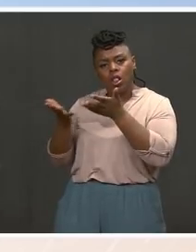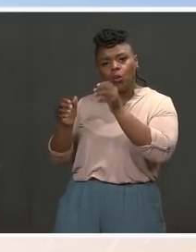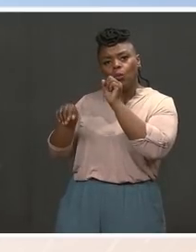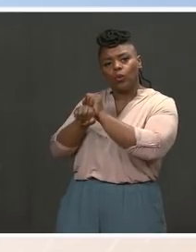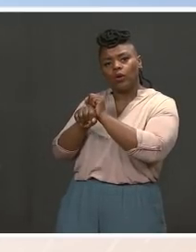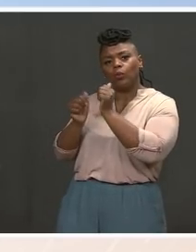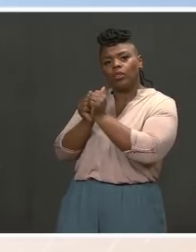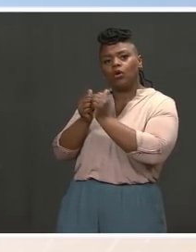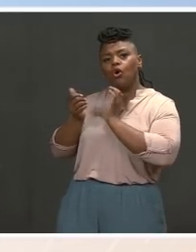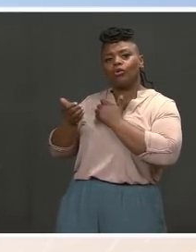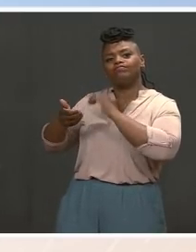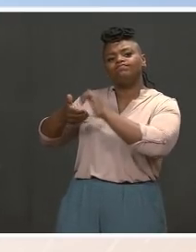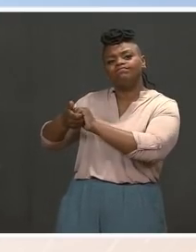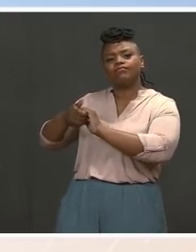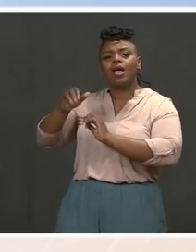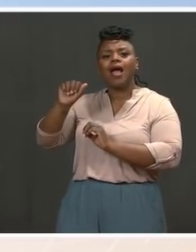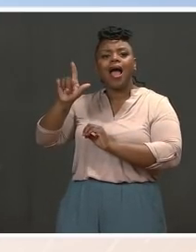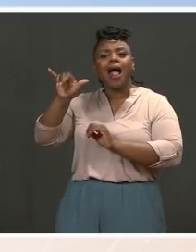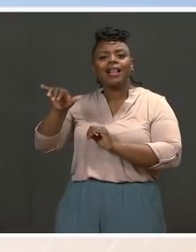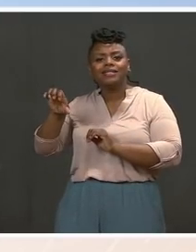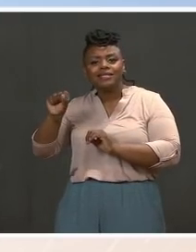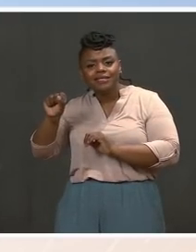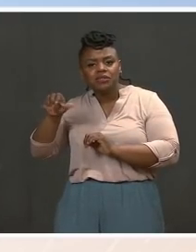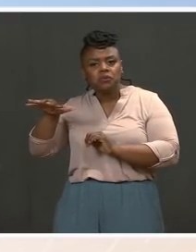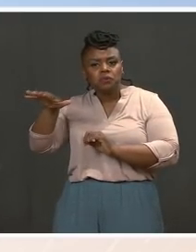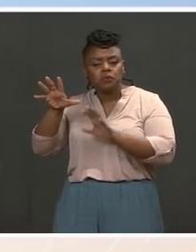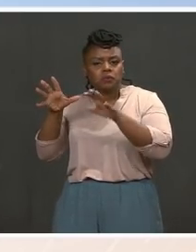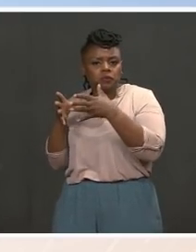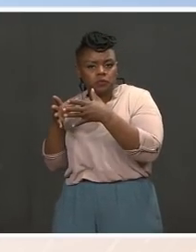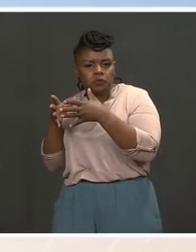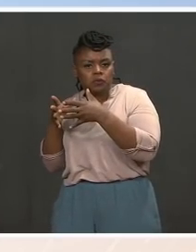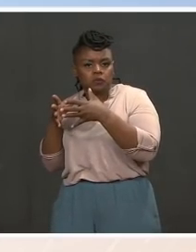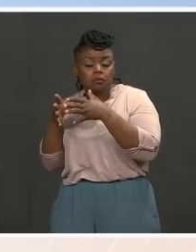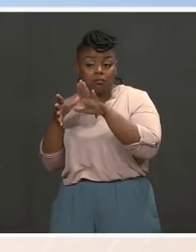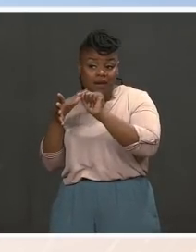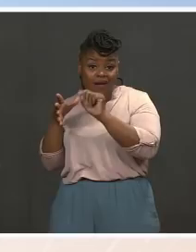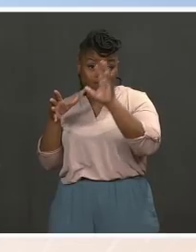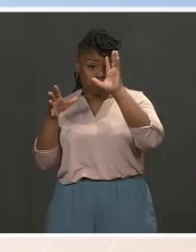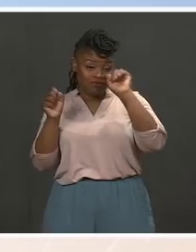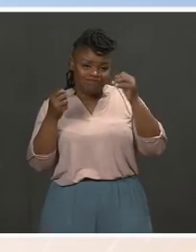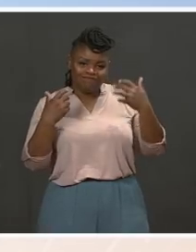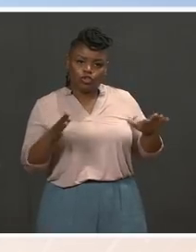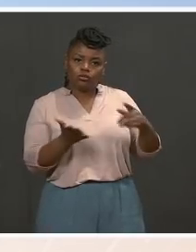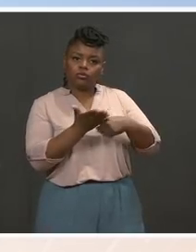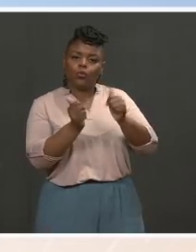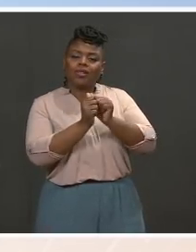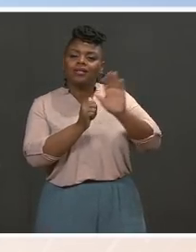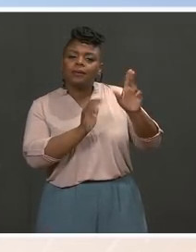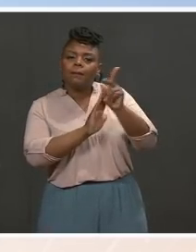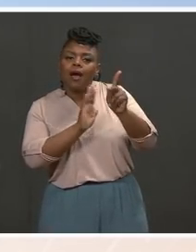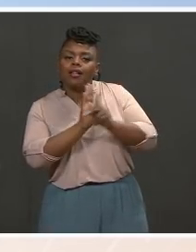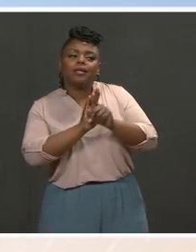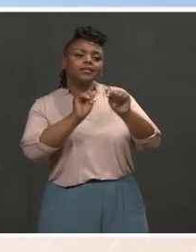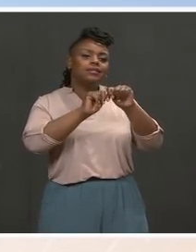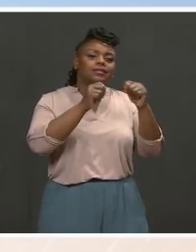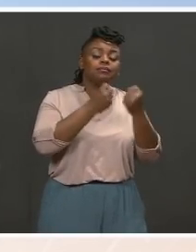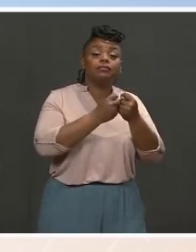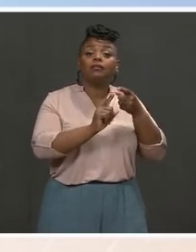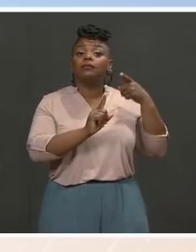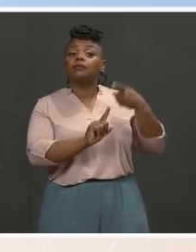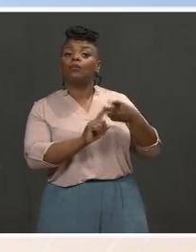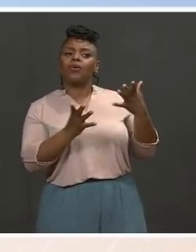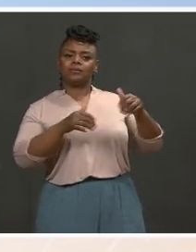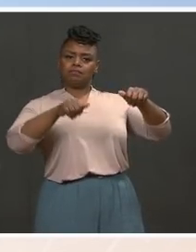But the President is currently discussing, of course, with policy team members on what is possible, and